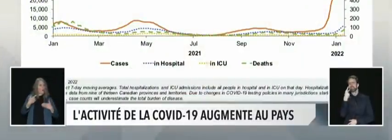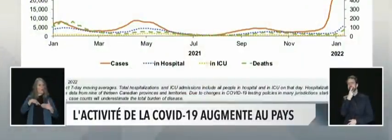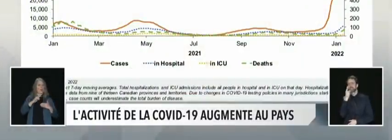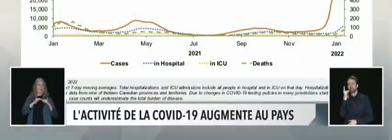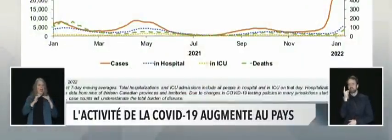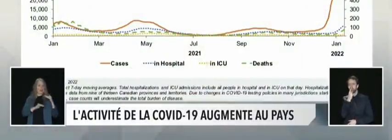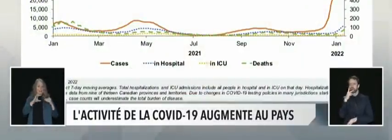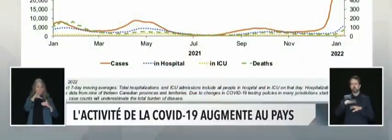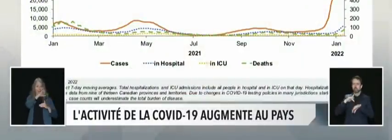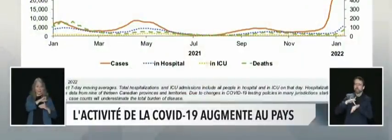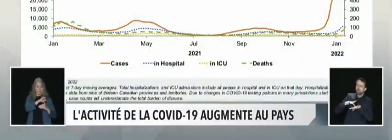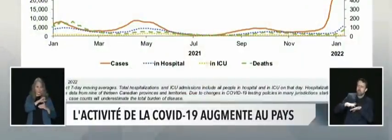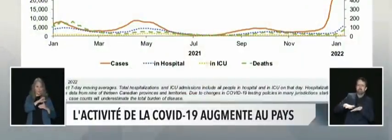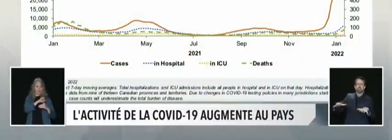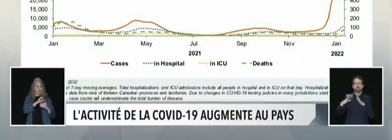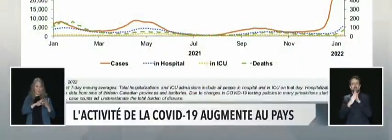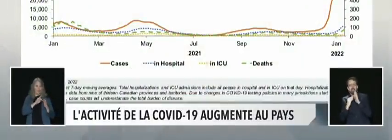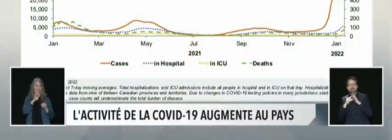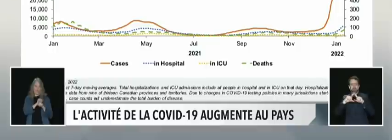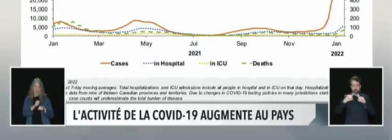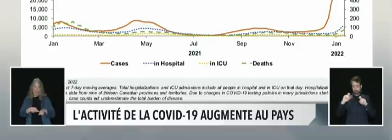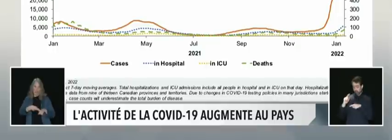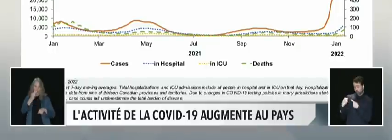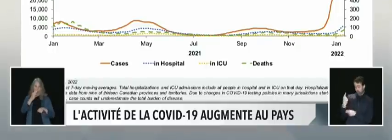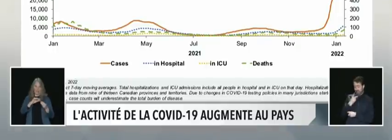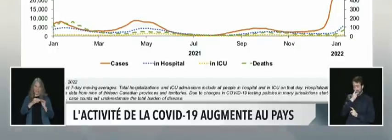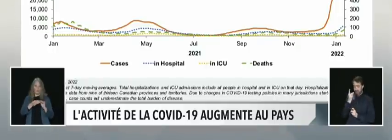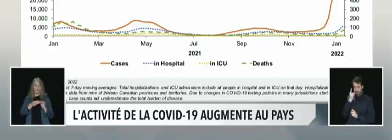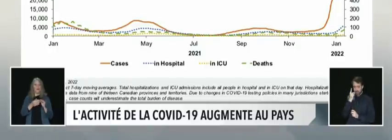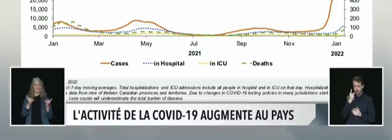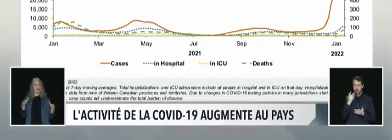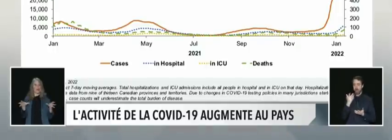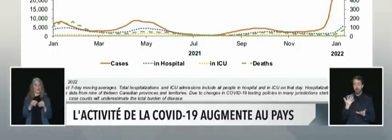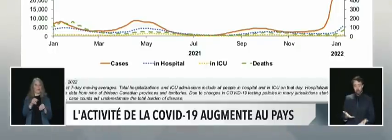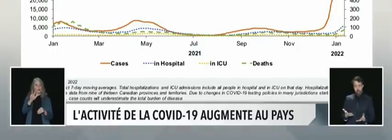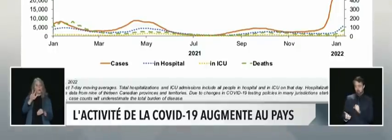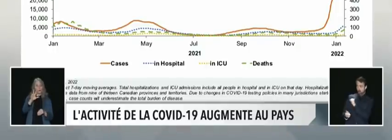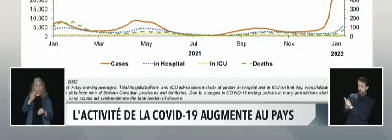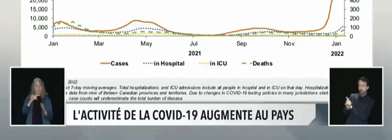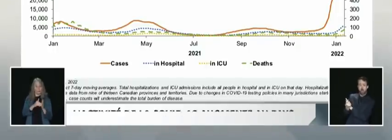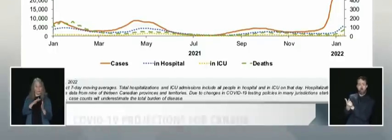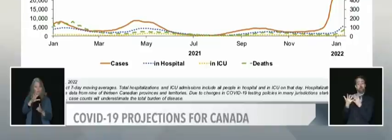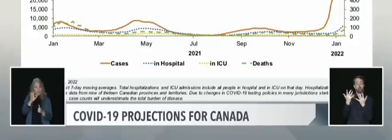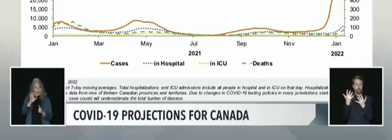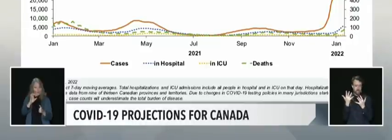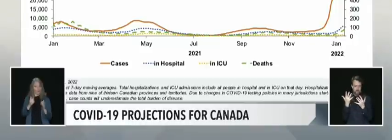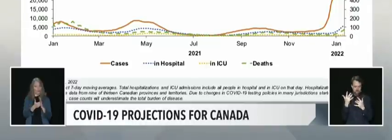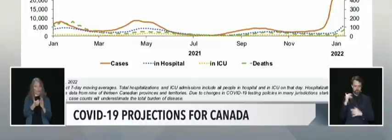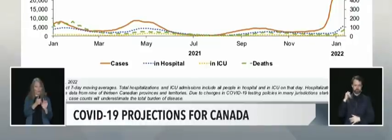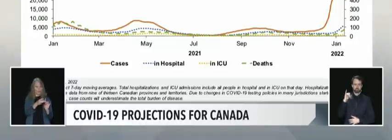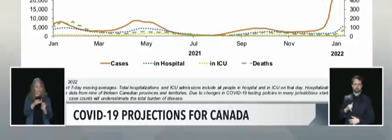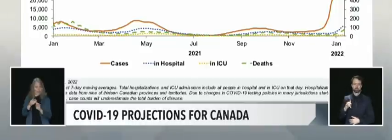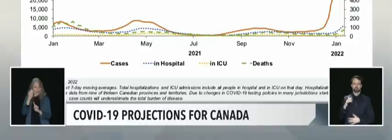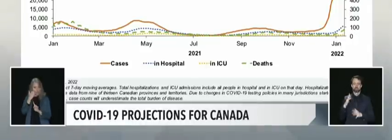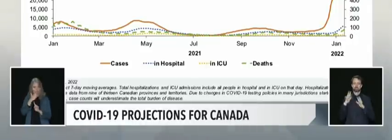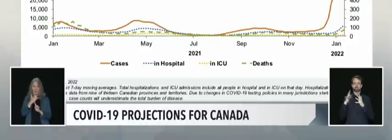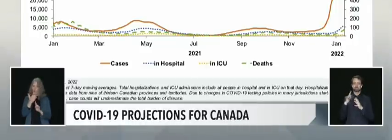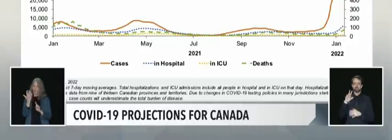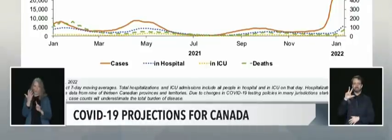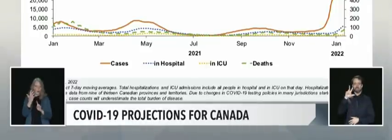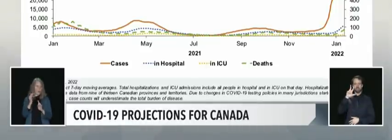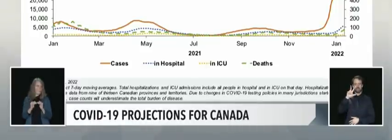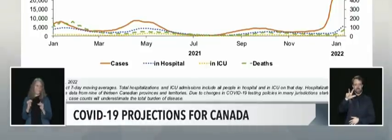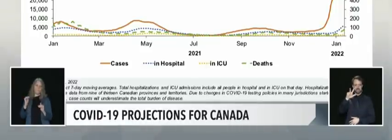current national case counts of over 37,500 new cases reported daily are far exceeding all